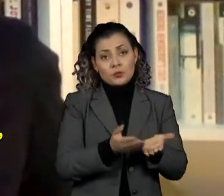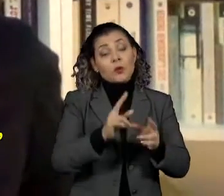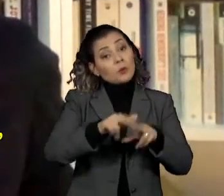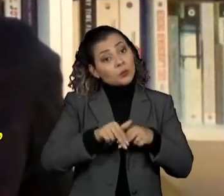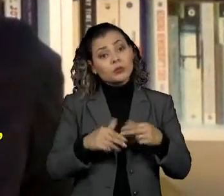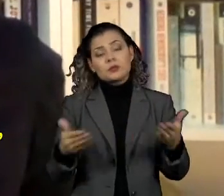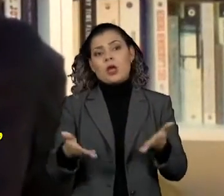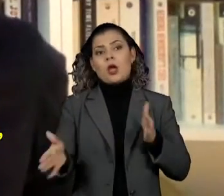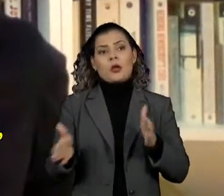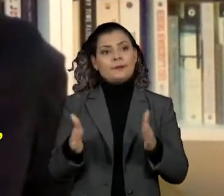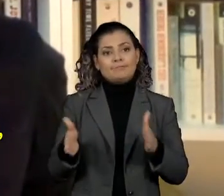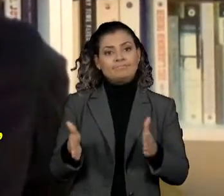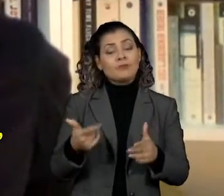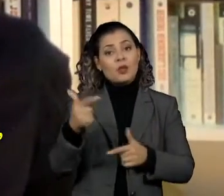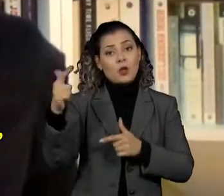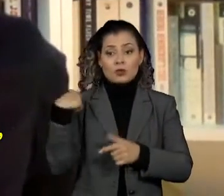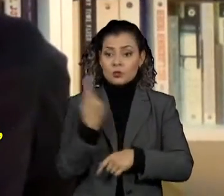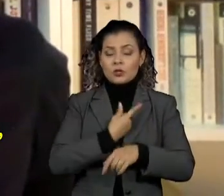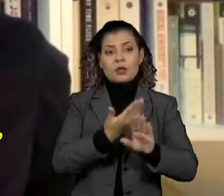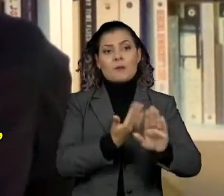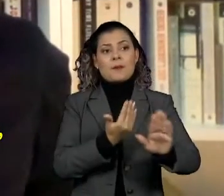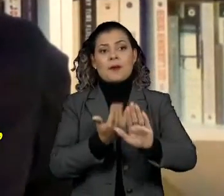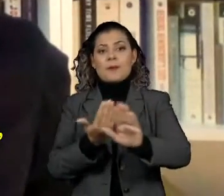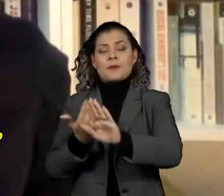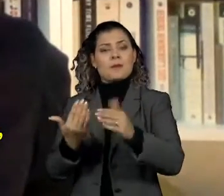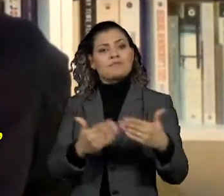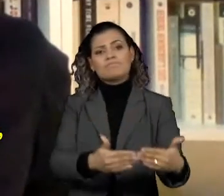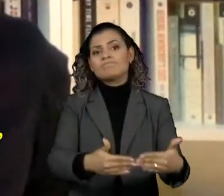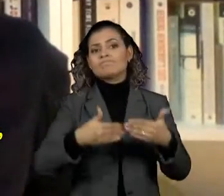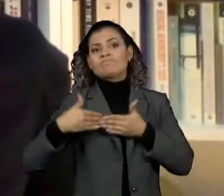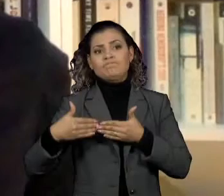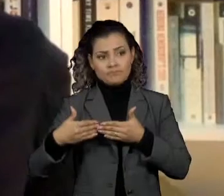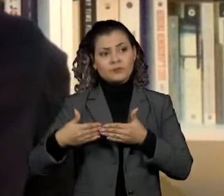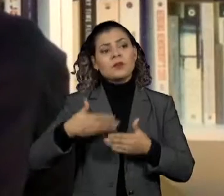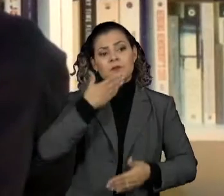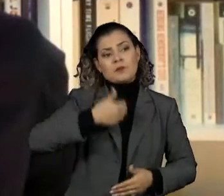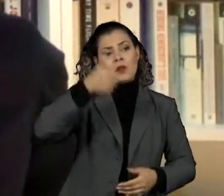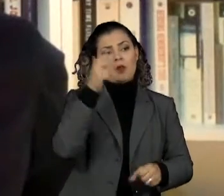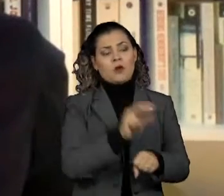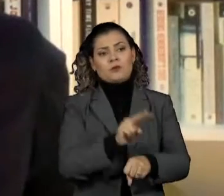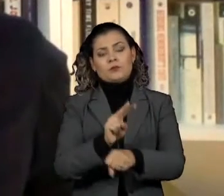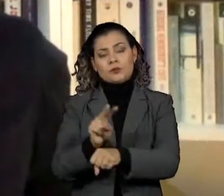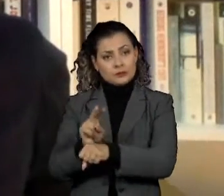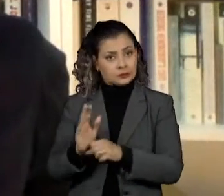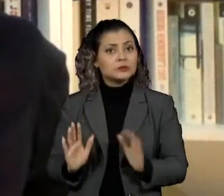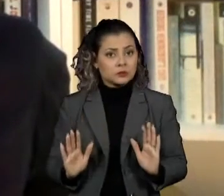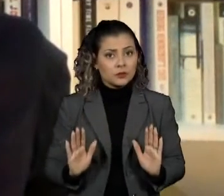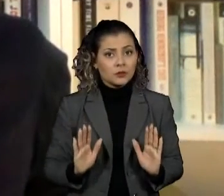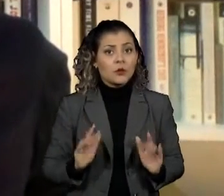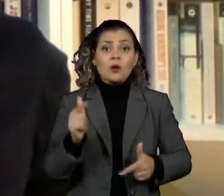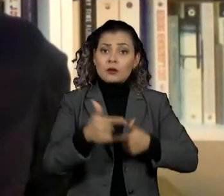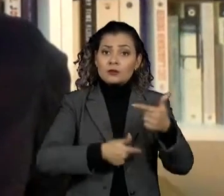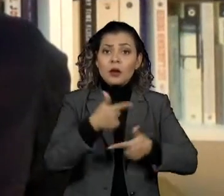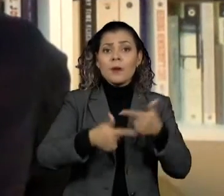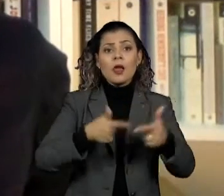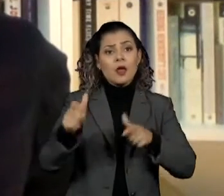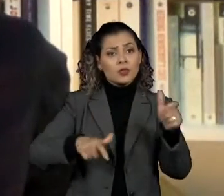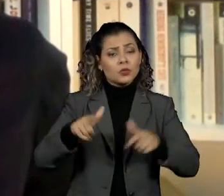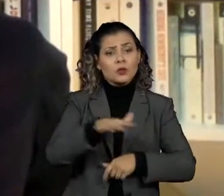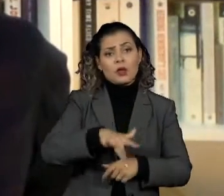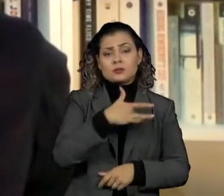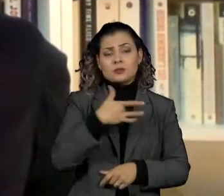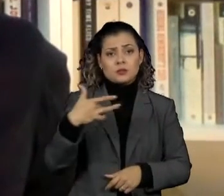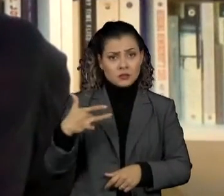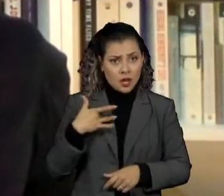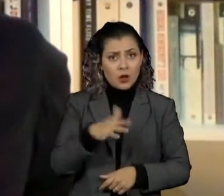sealed to the best of our abilities healthcare workers and patients to ensure